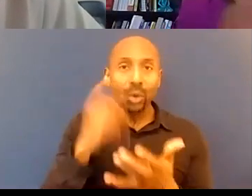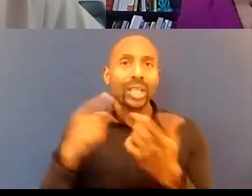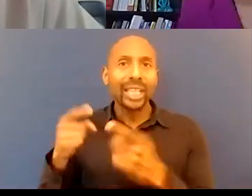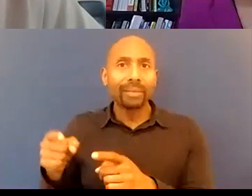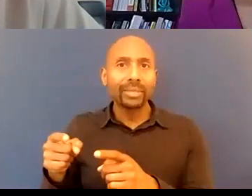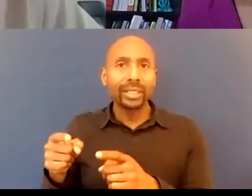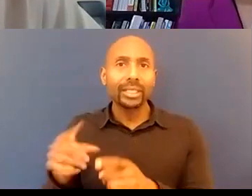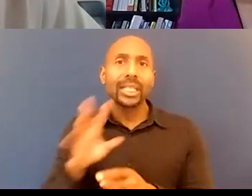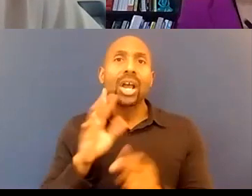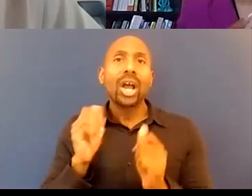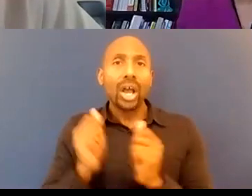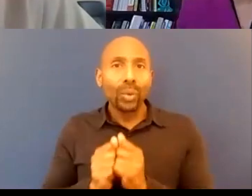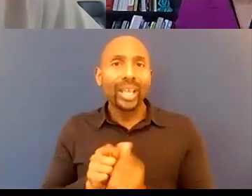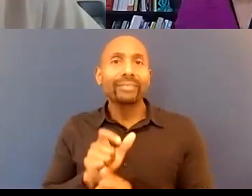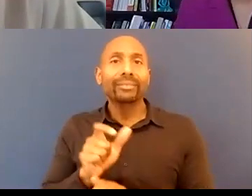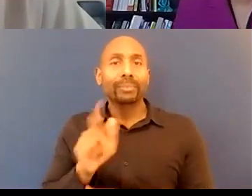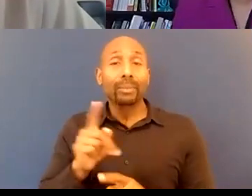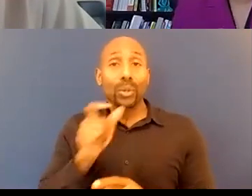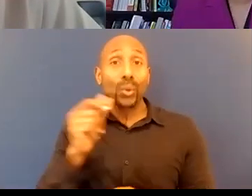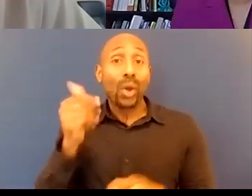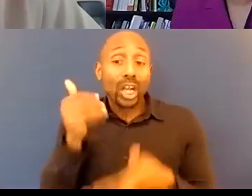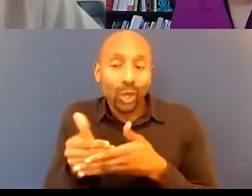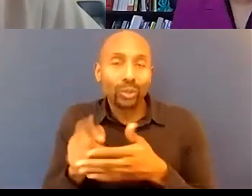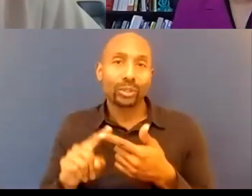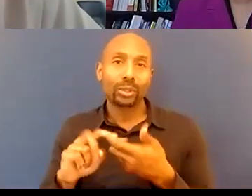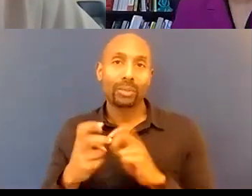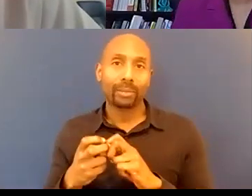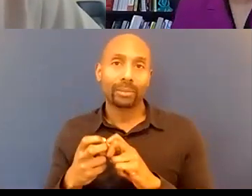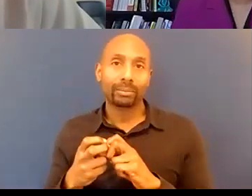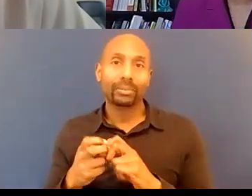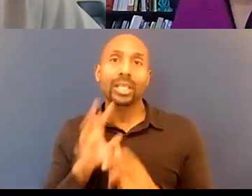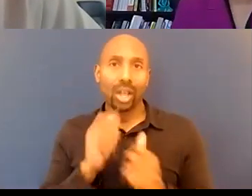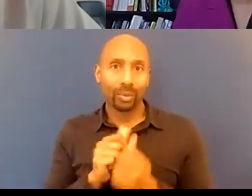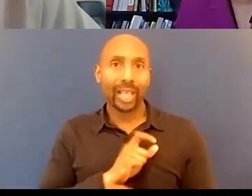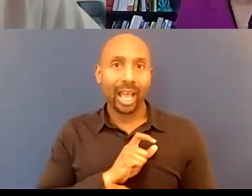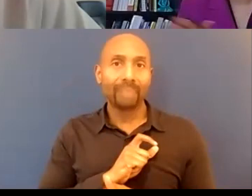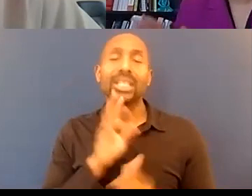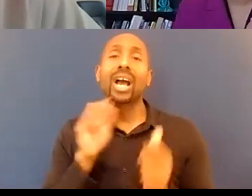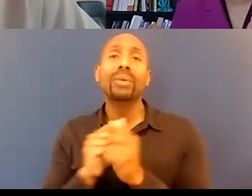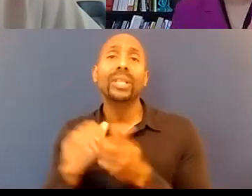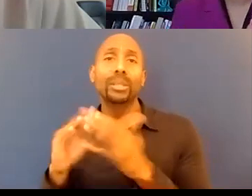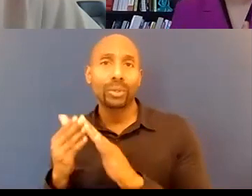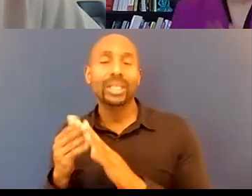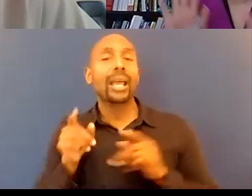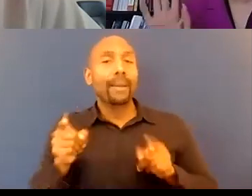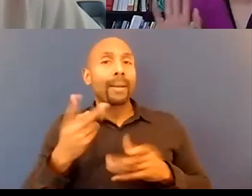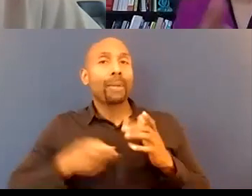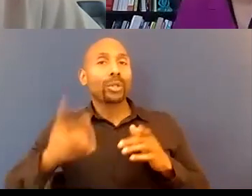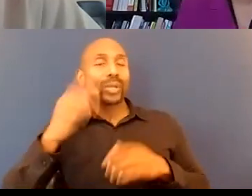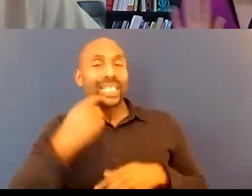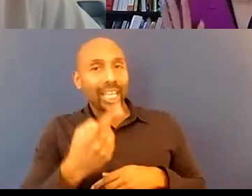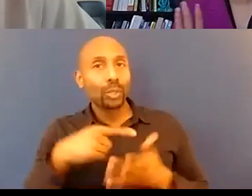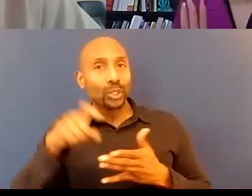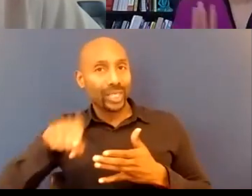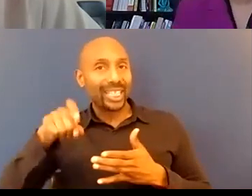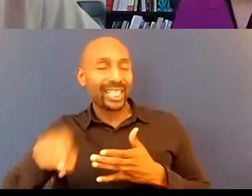cops and the community they will more than likely give you what you need or tell you what you need in order to start making course adjustments so as a scientist i'm